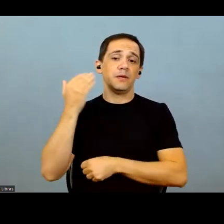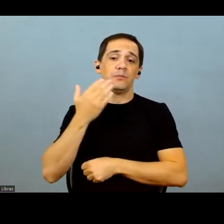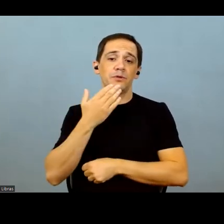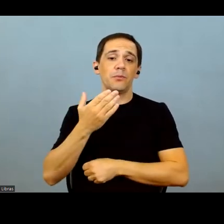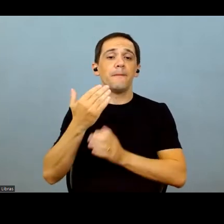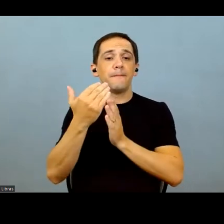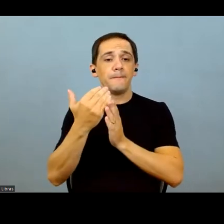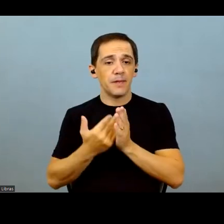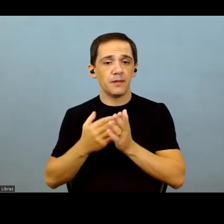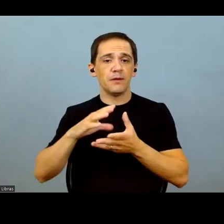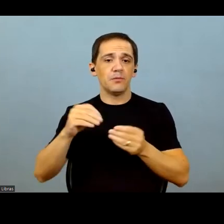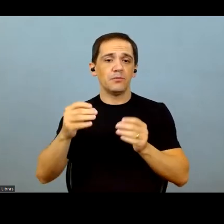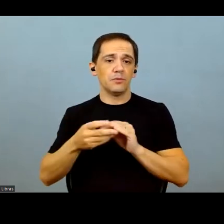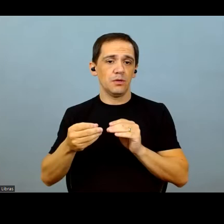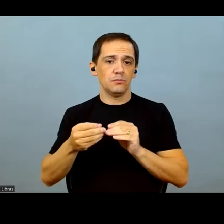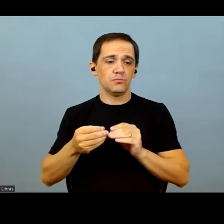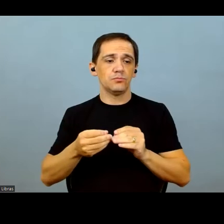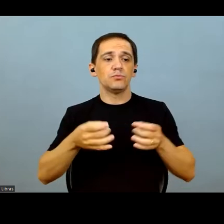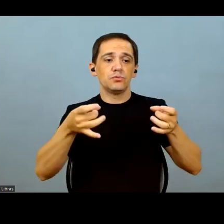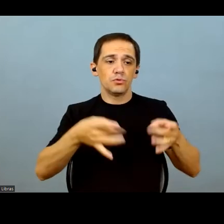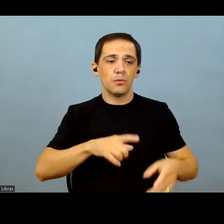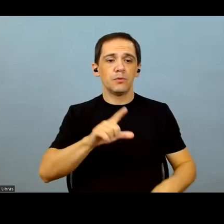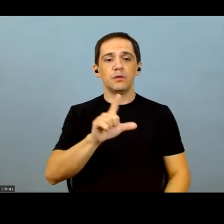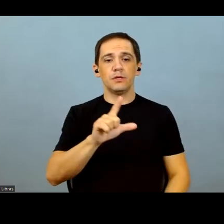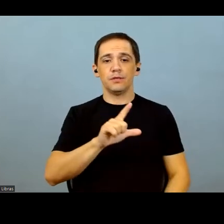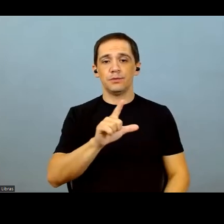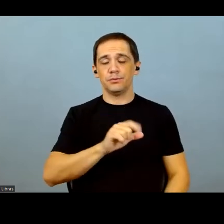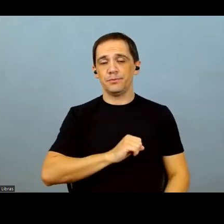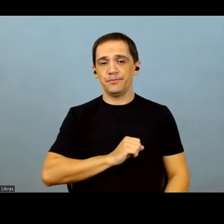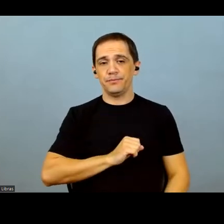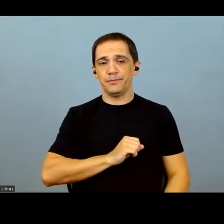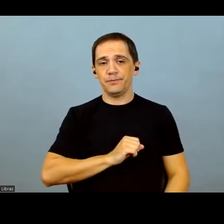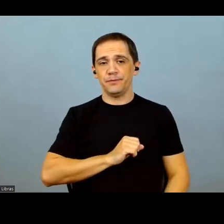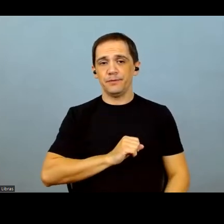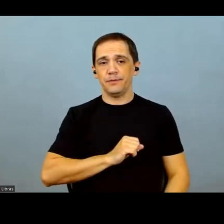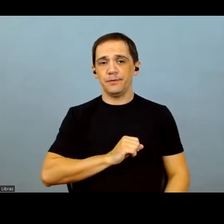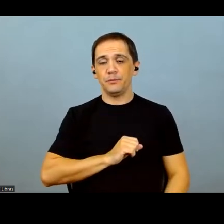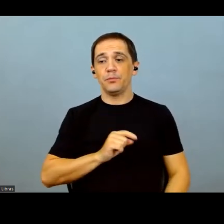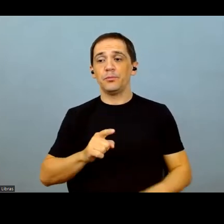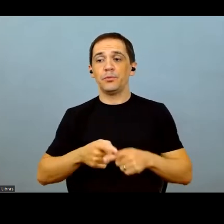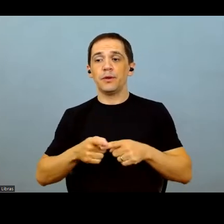we shipped less cotton. So this inflated our net margins.